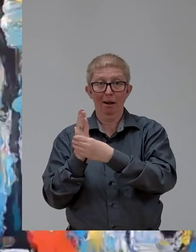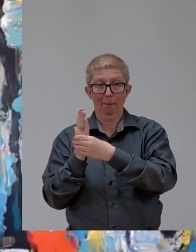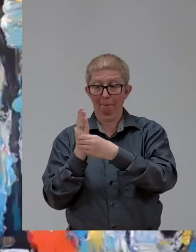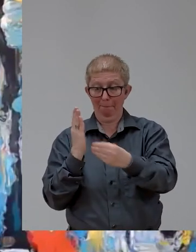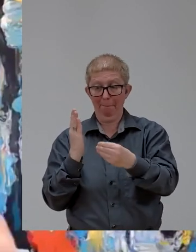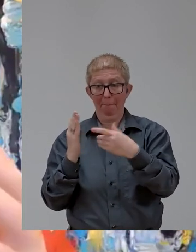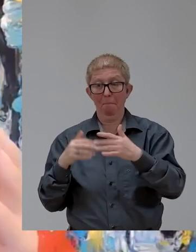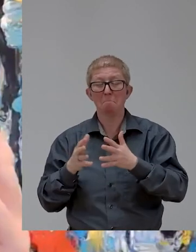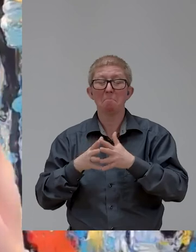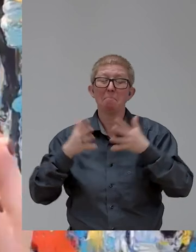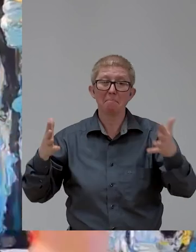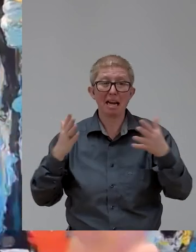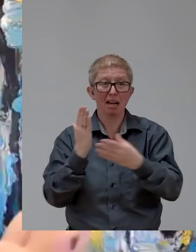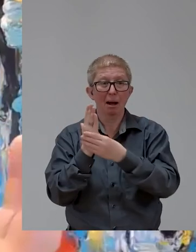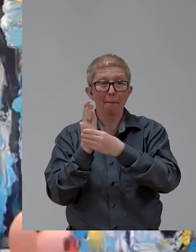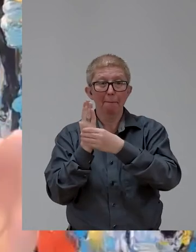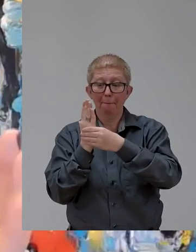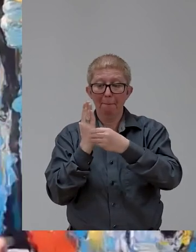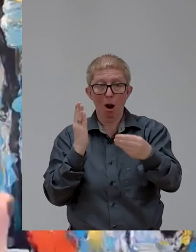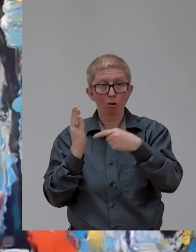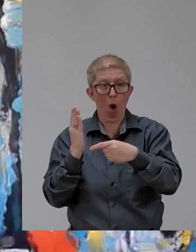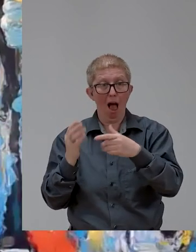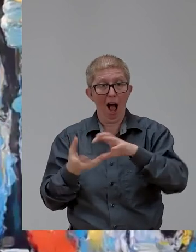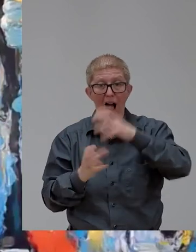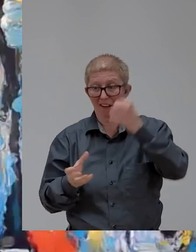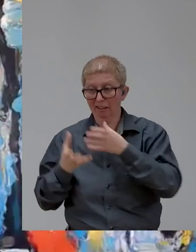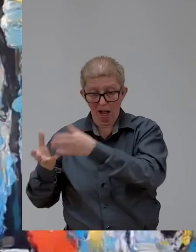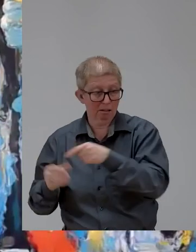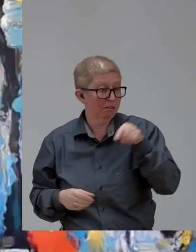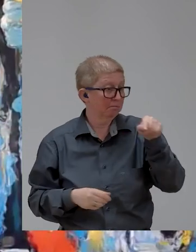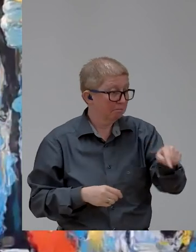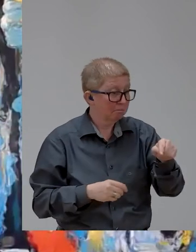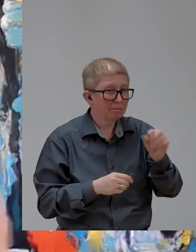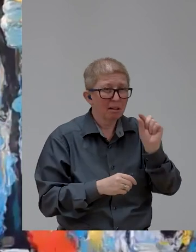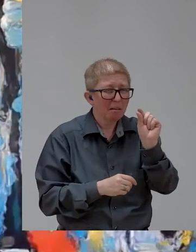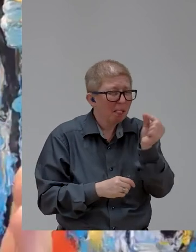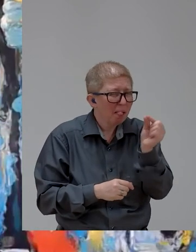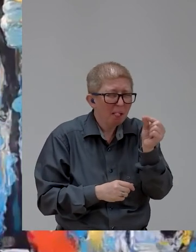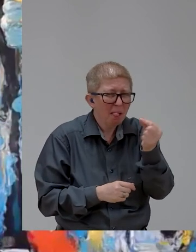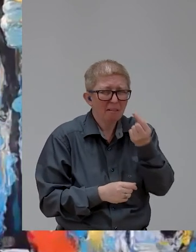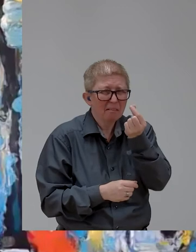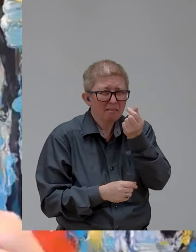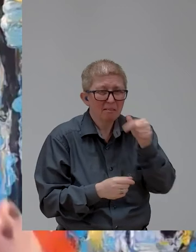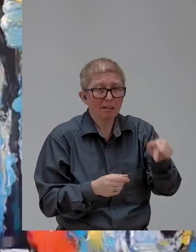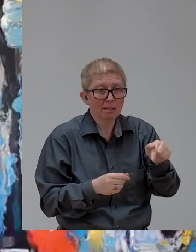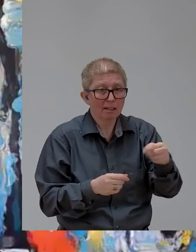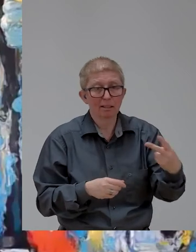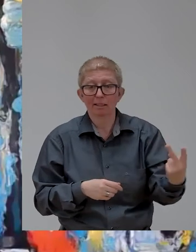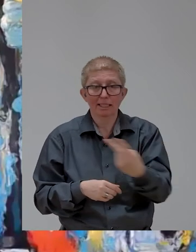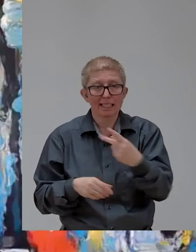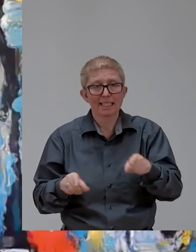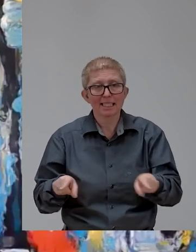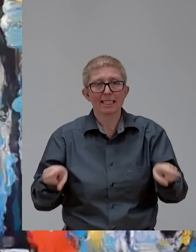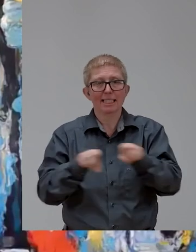cost? And they both got the same stage in Zero Project. They both were able to inspire